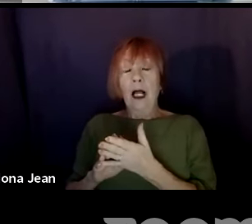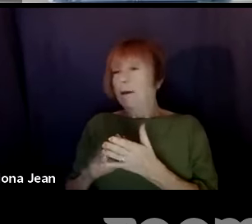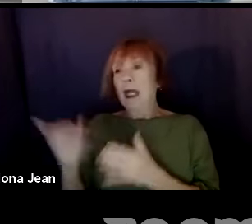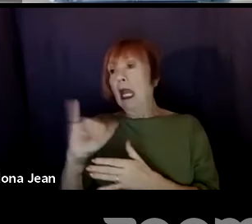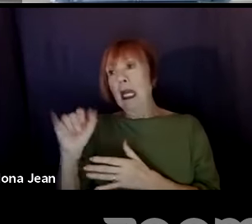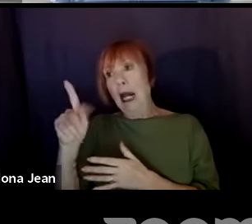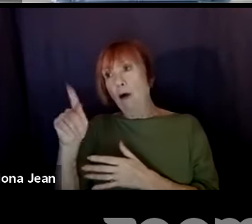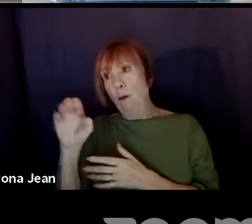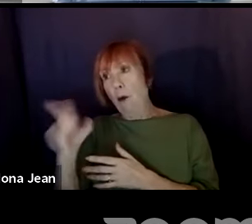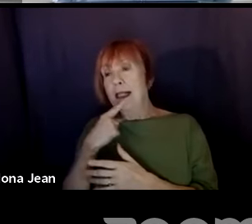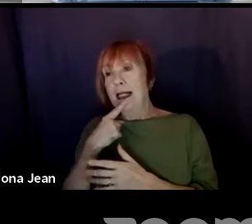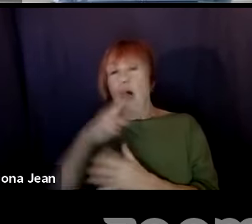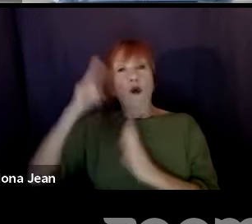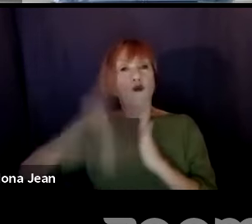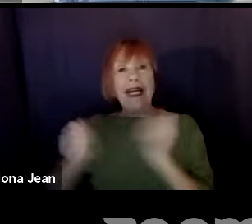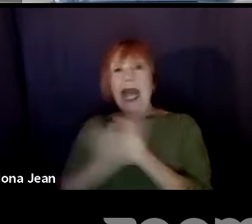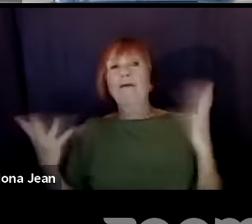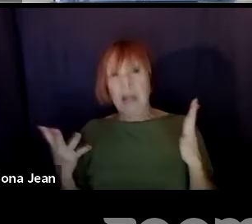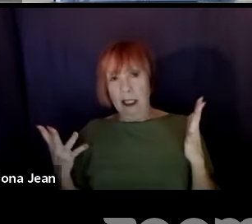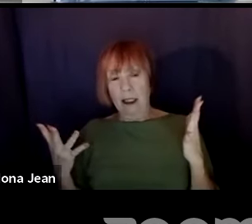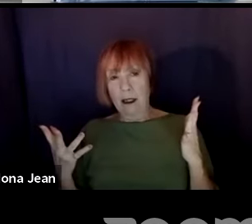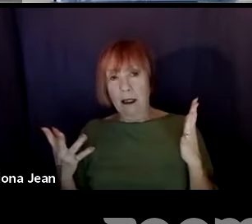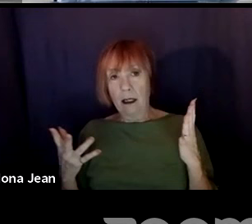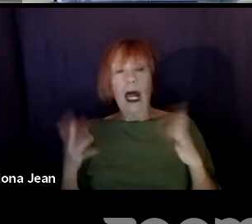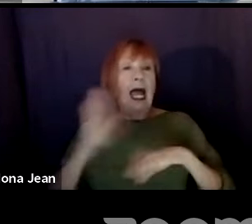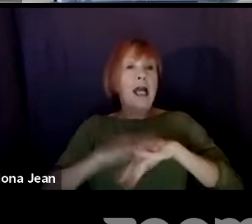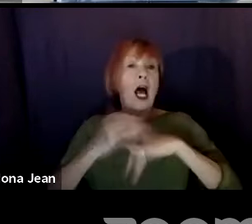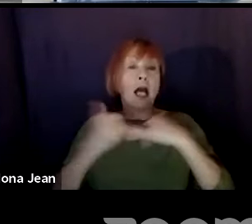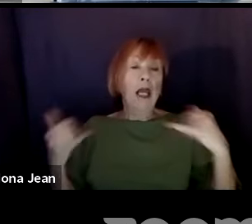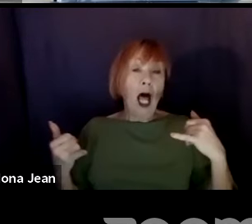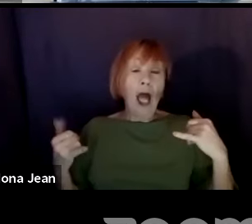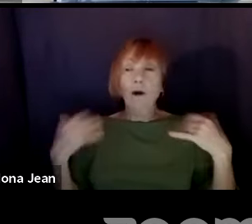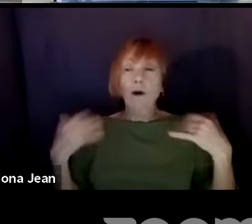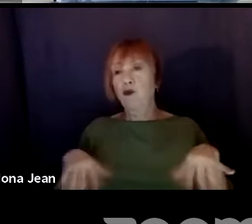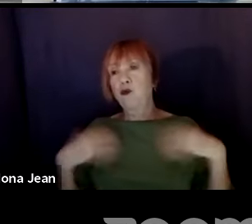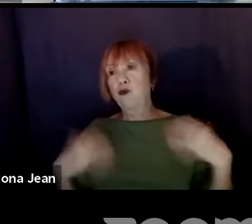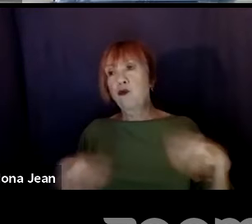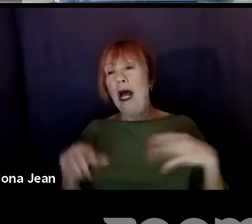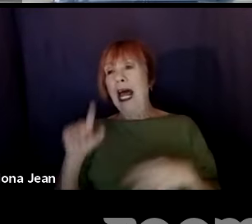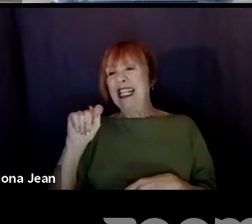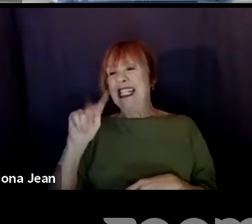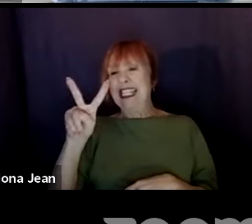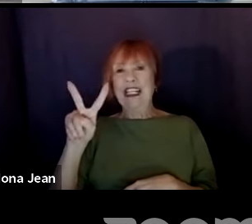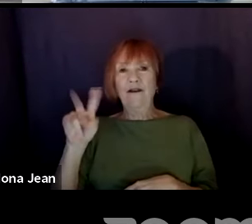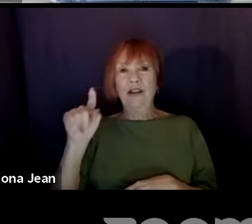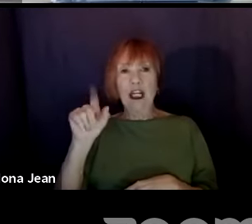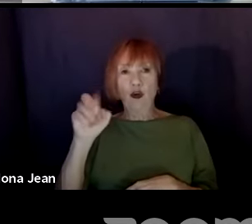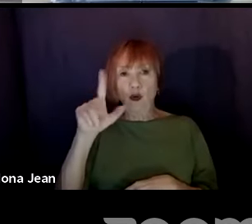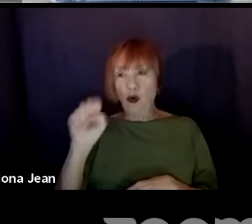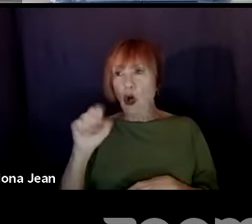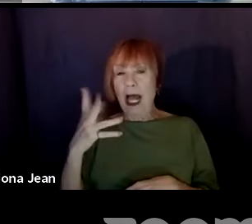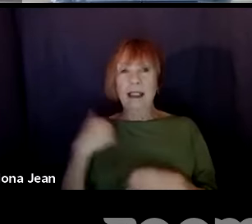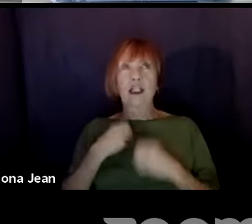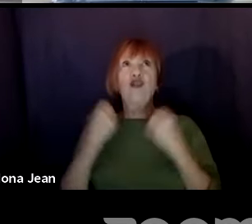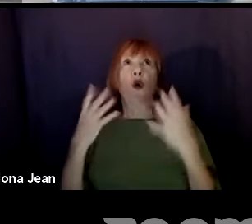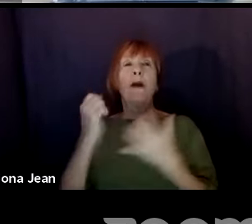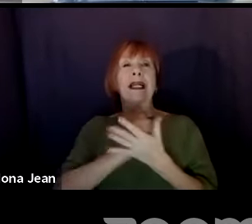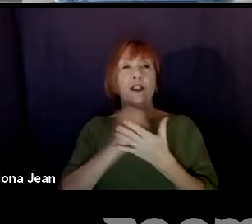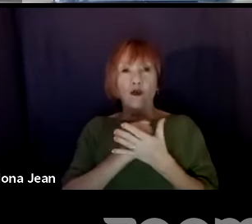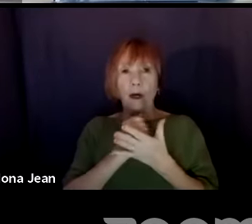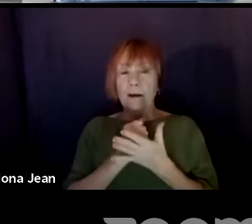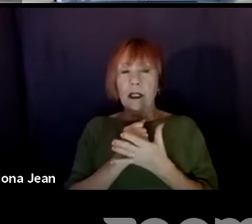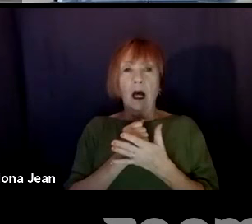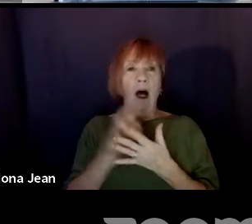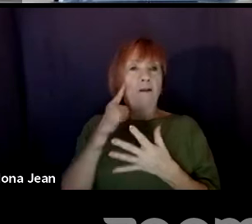but you can read a lot online now. I mean, there's the TV writing, Google website, which has all the television scripts for decades. You can even read Hill Street Blues.